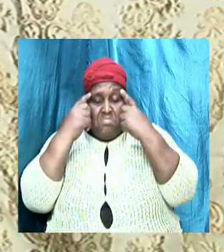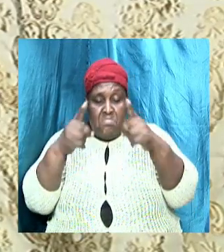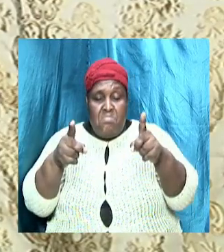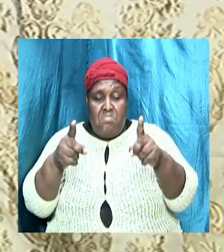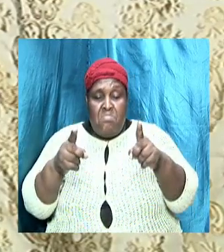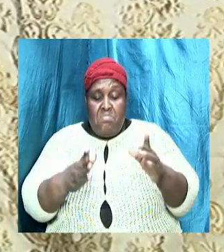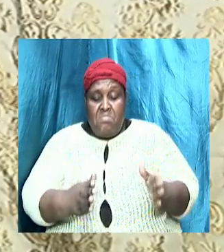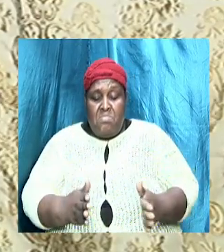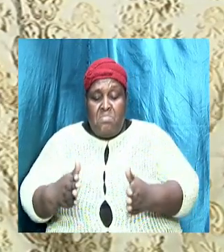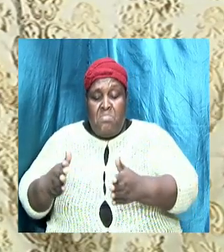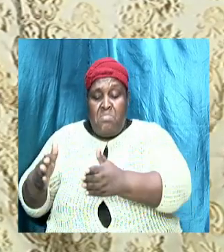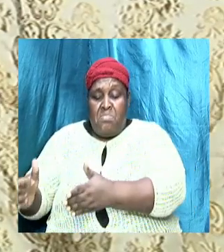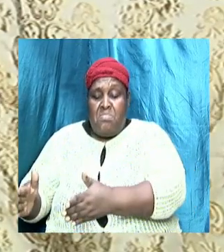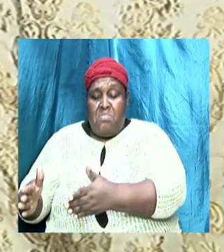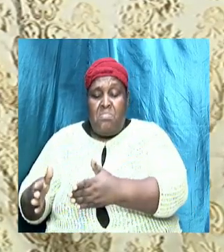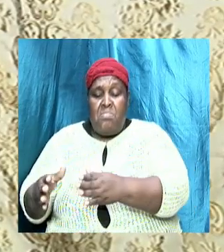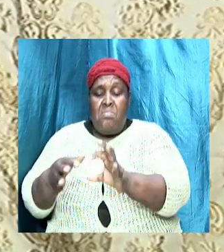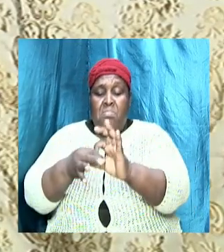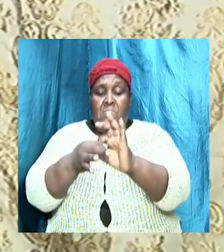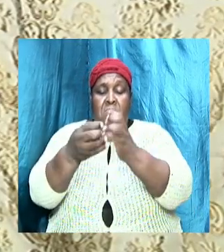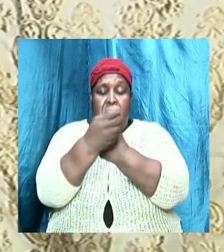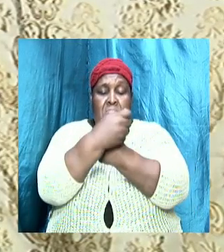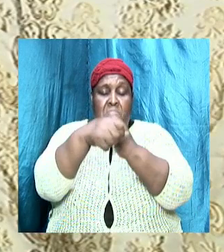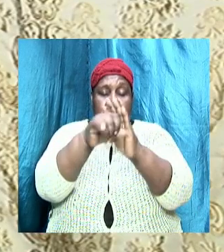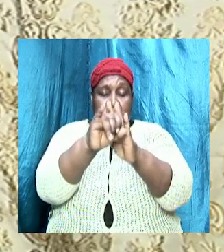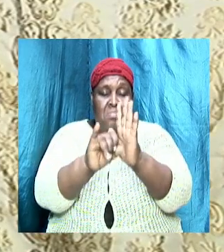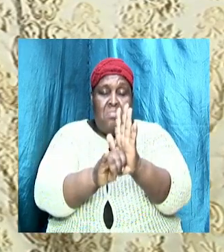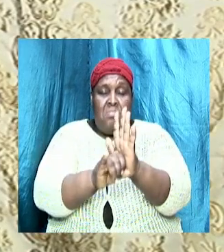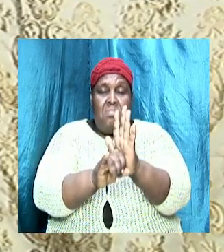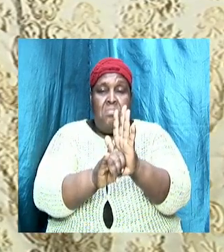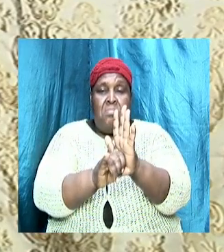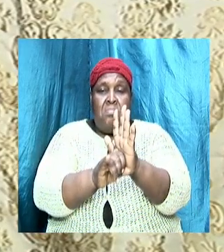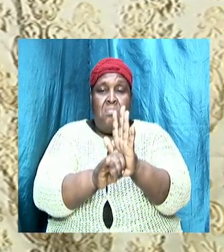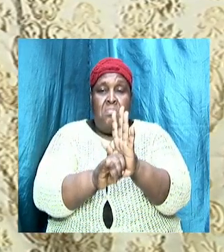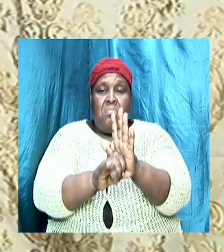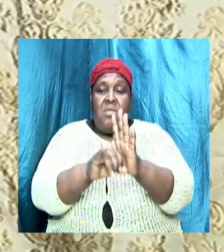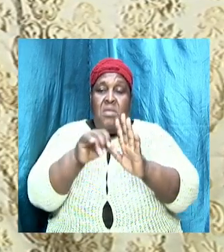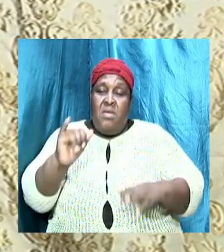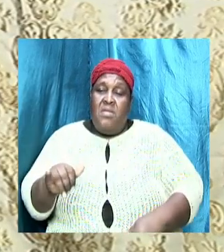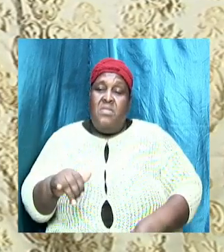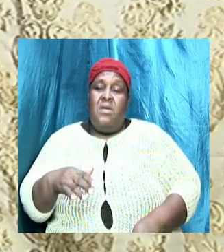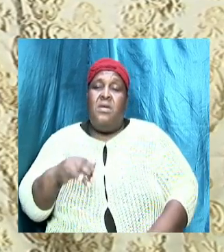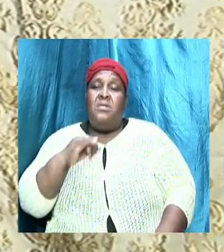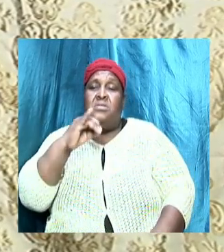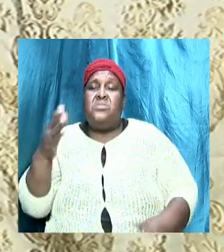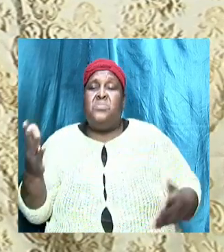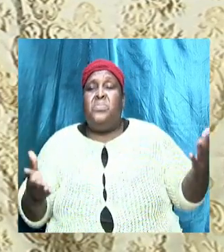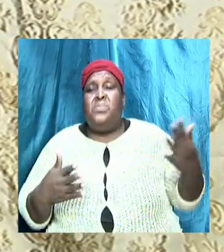the plan of salvation that is what